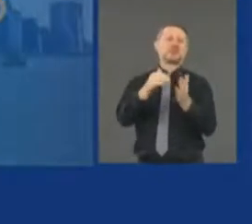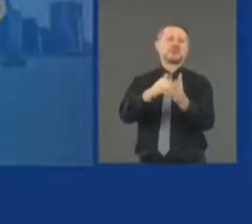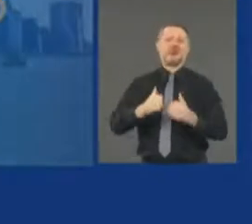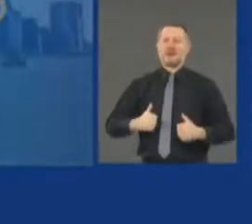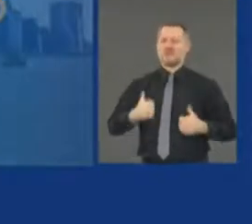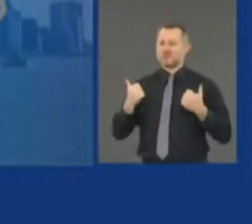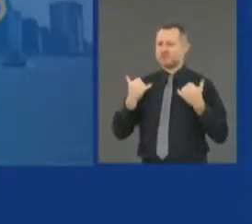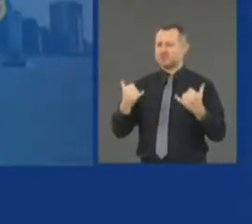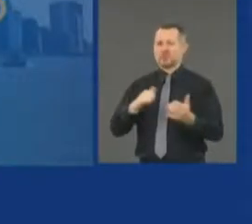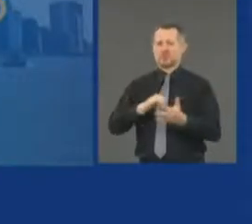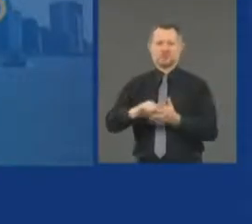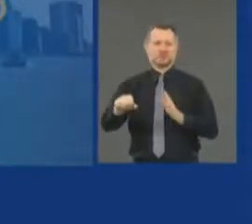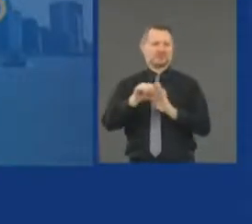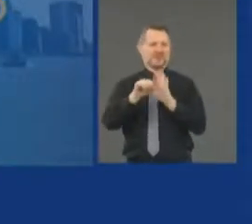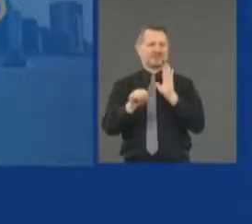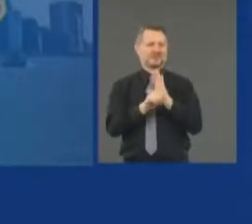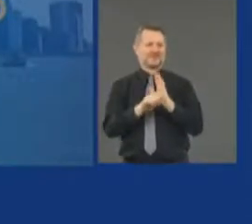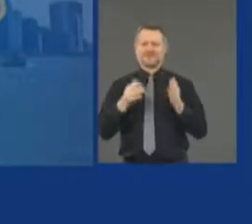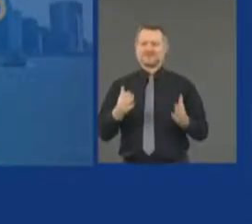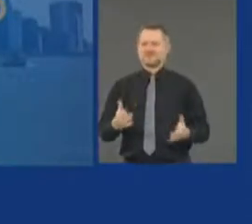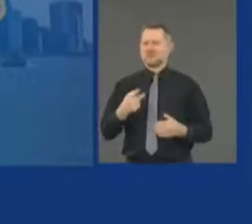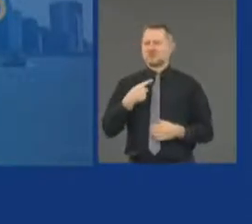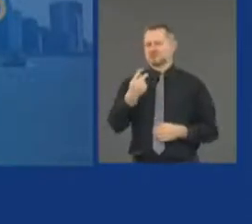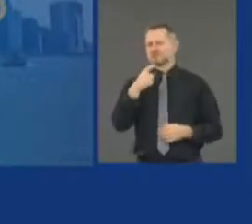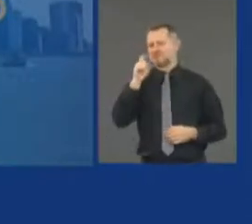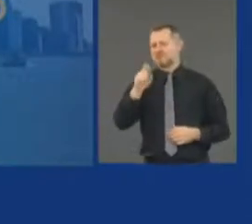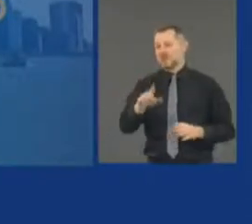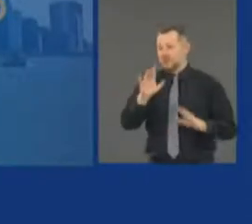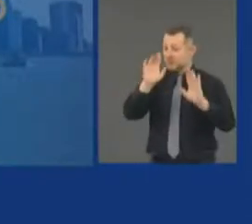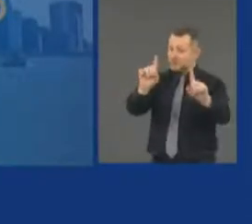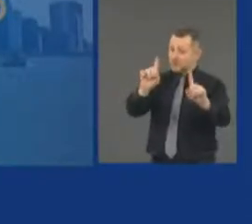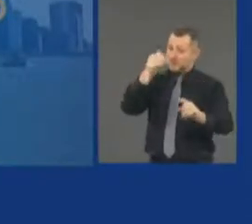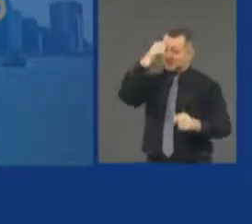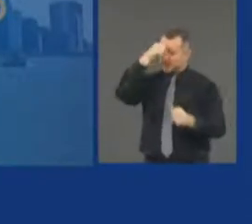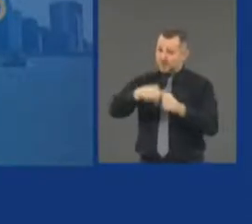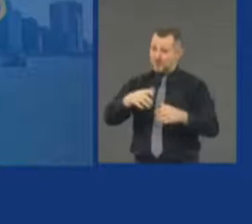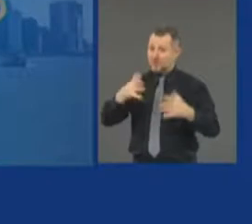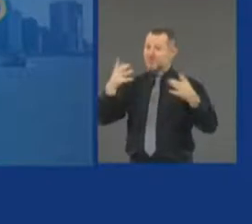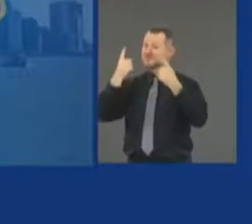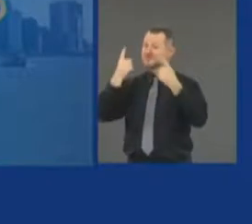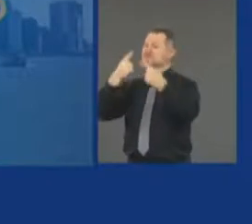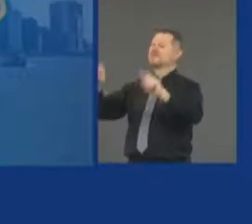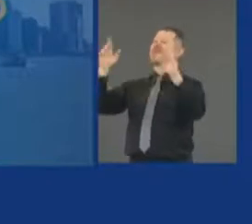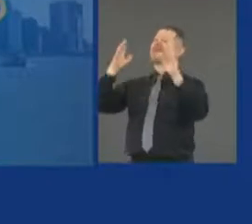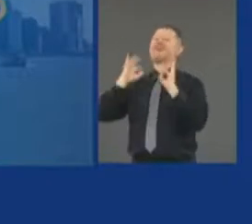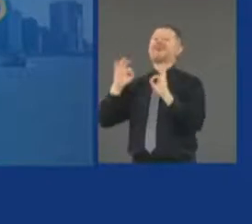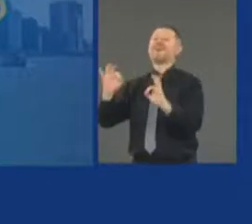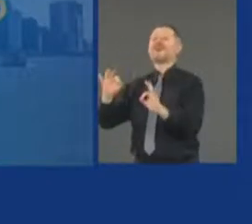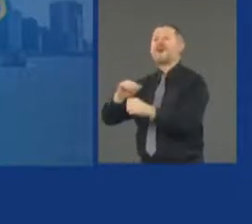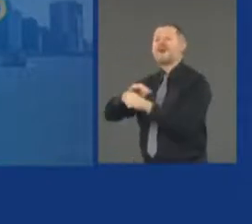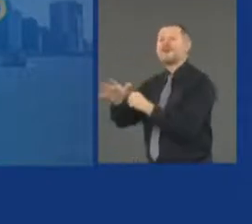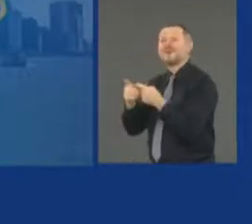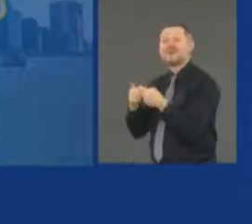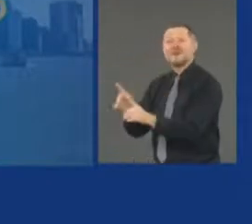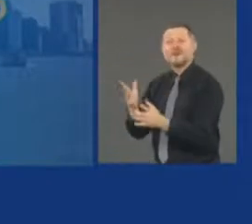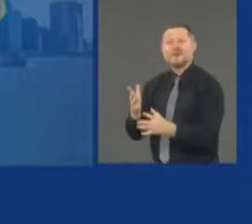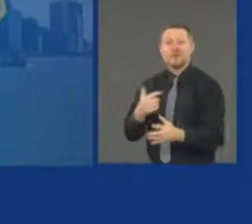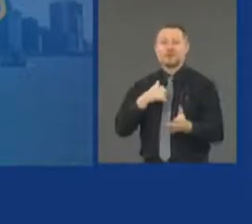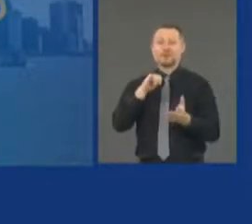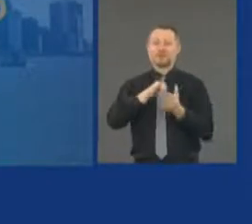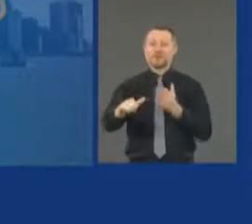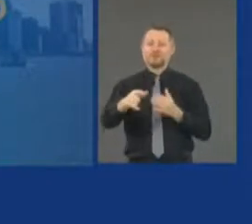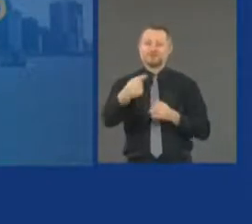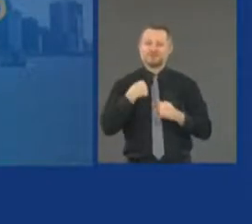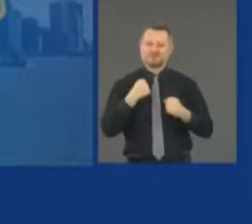We have to remember what made us successful during COVID, that we're New York tough, but New